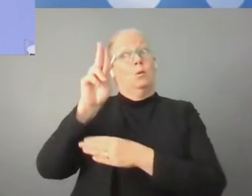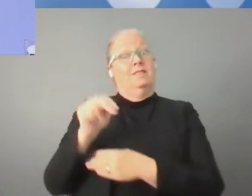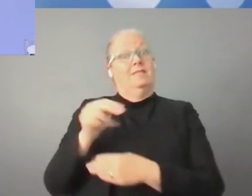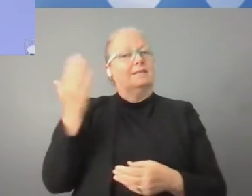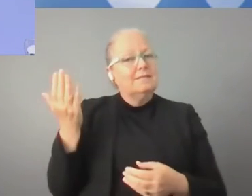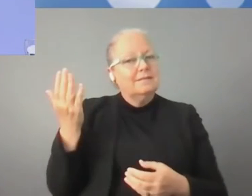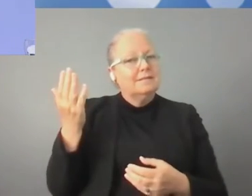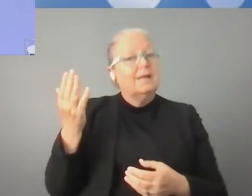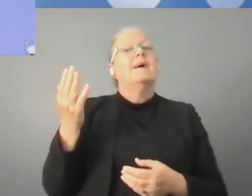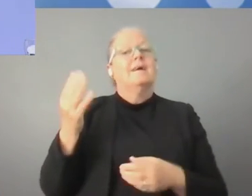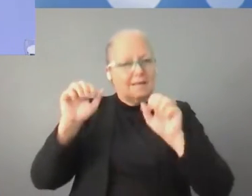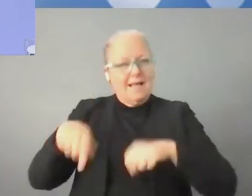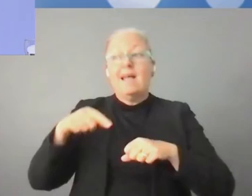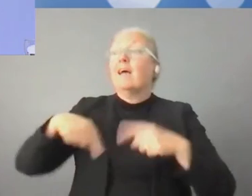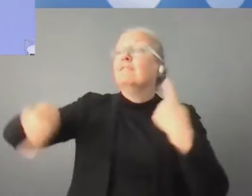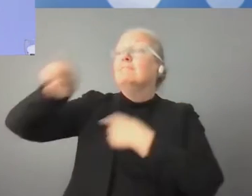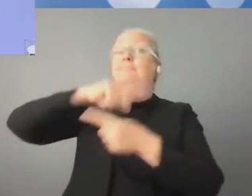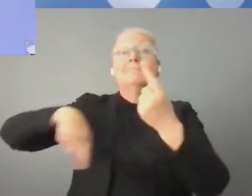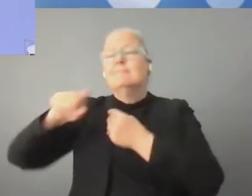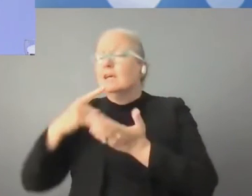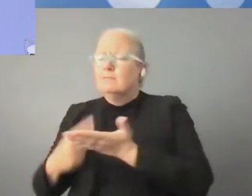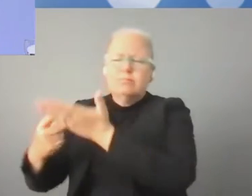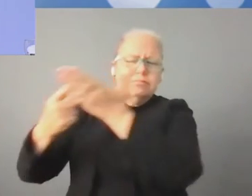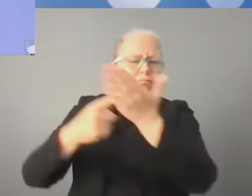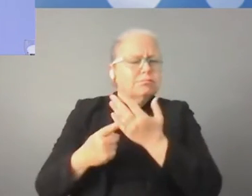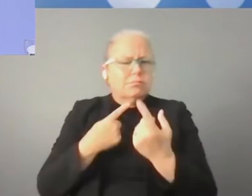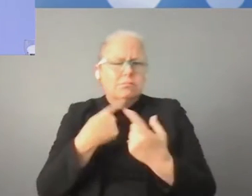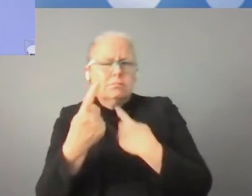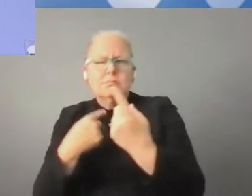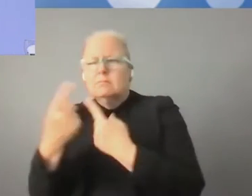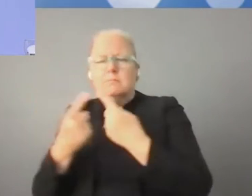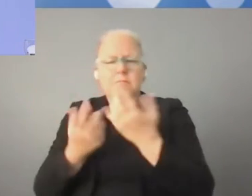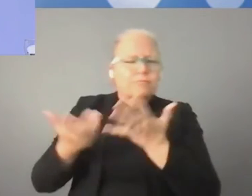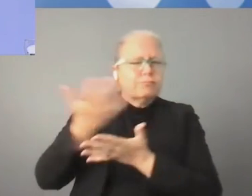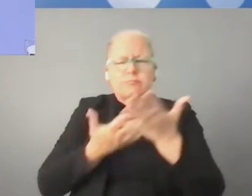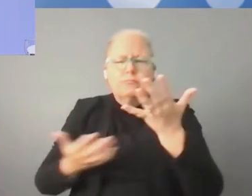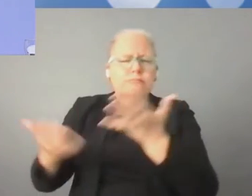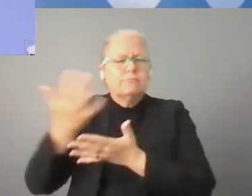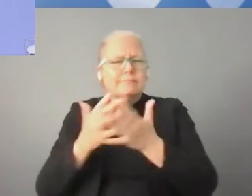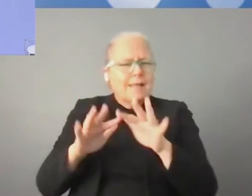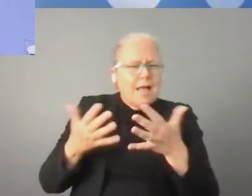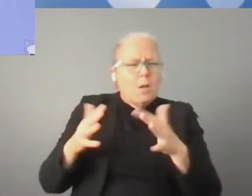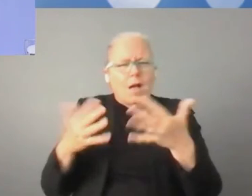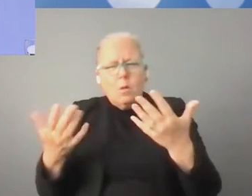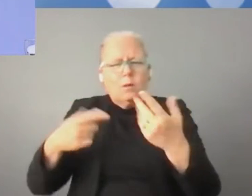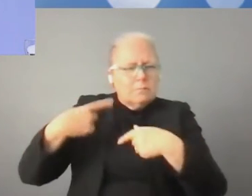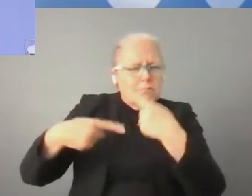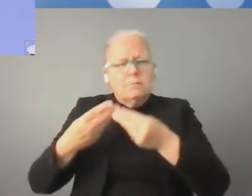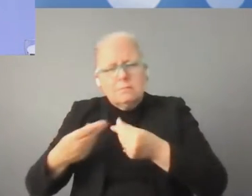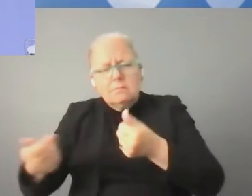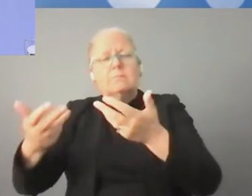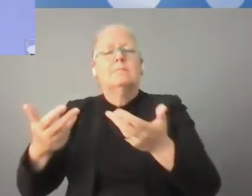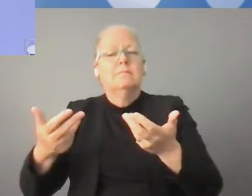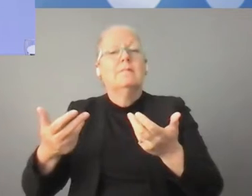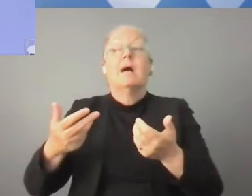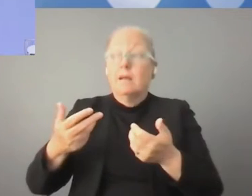can be developed in a global way and bring, possibly, consensus over